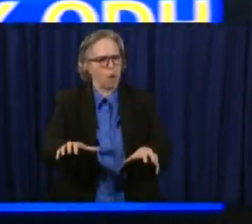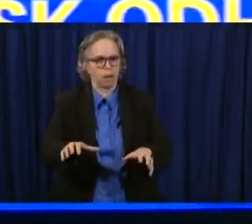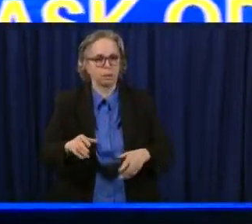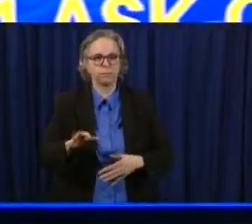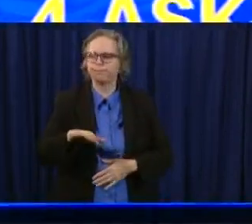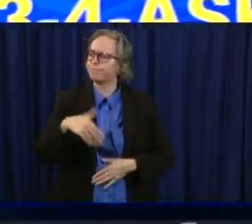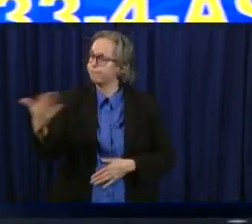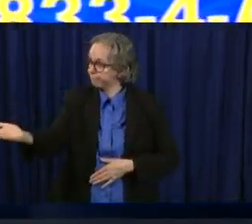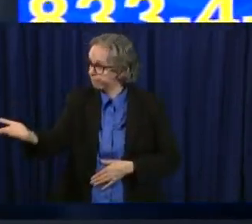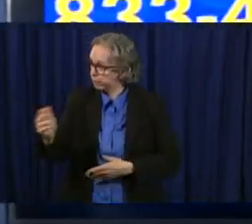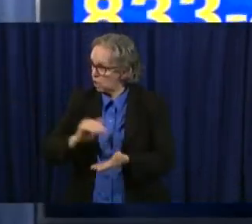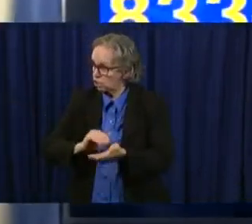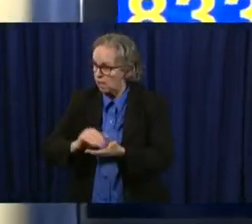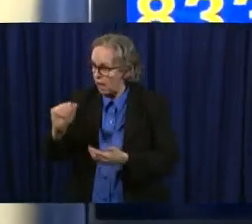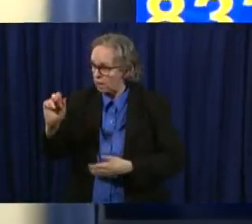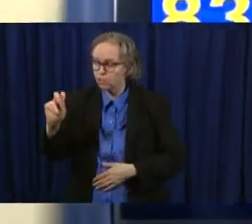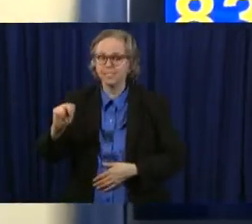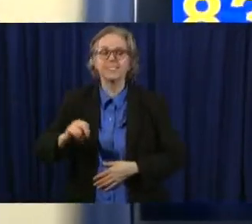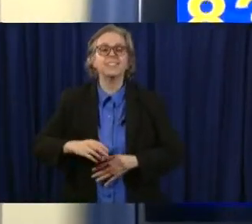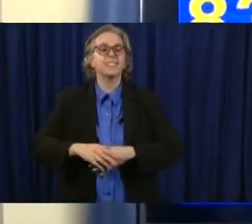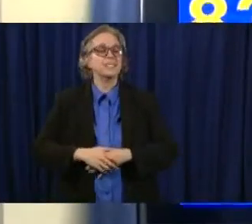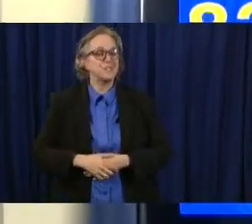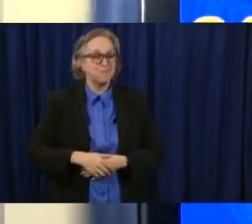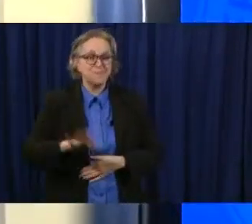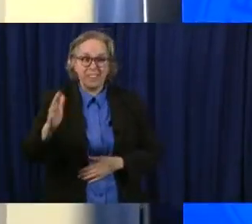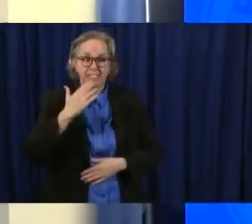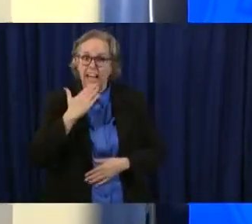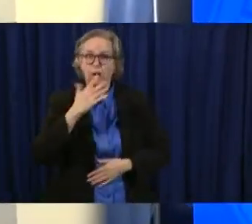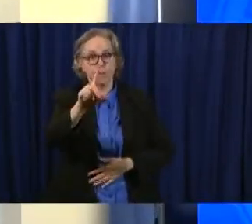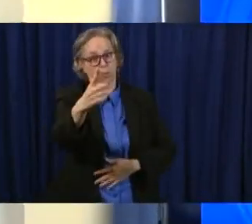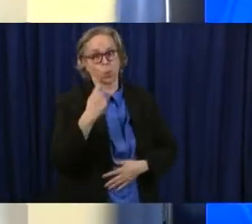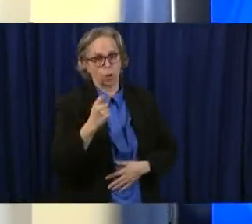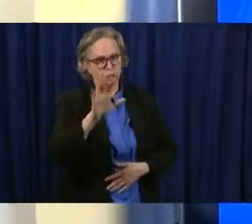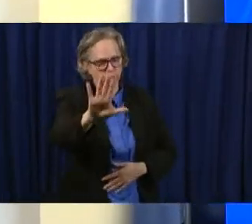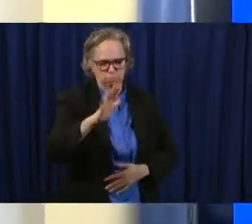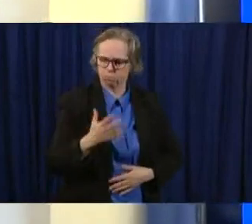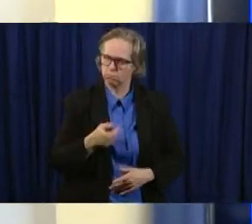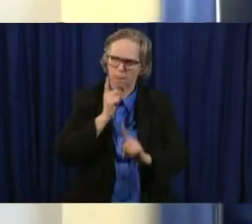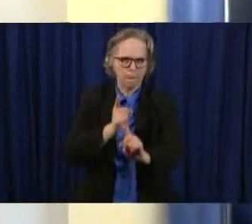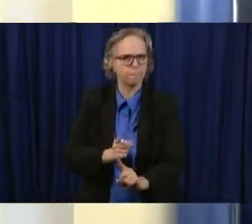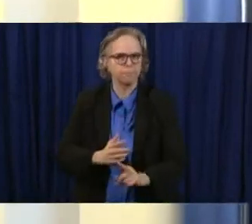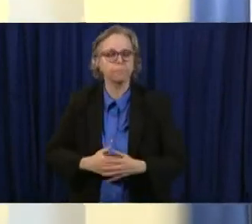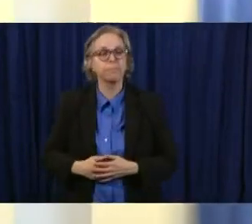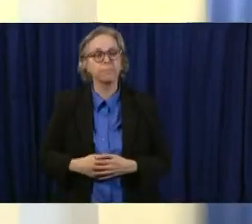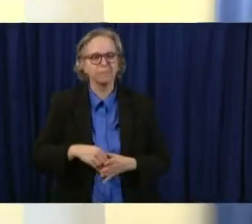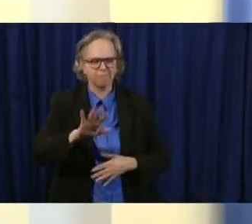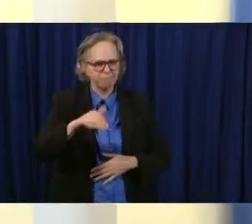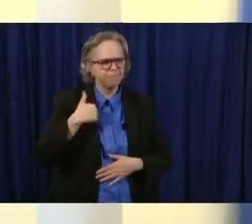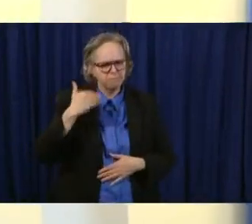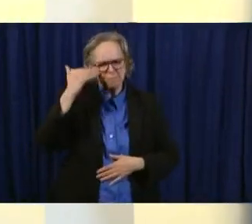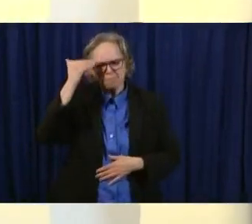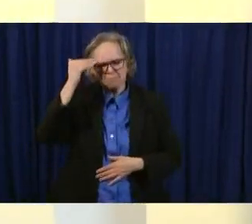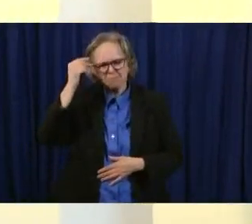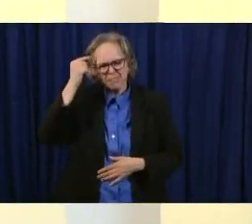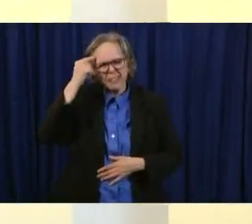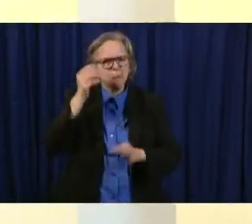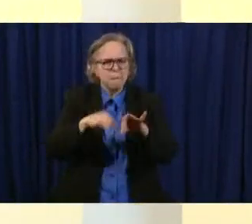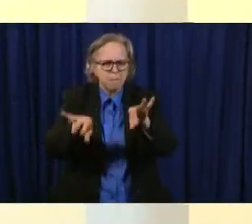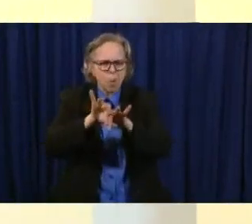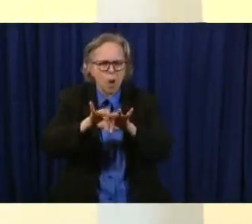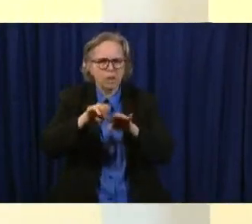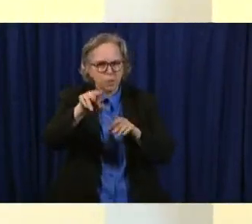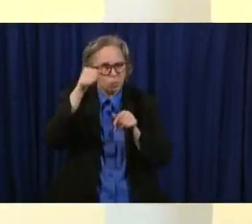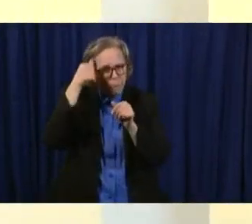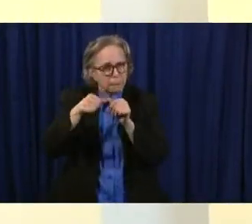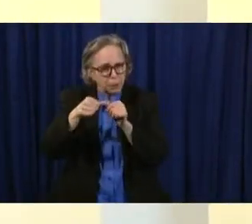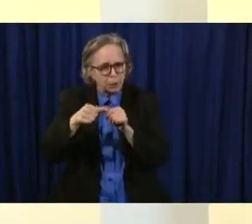Well, thank you for the question and I think one thing that is important for us to remember is at each step of the